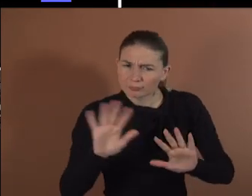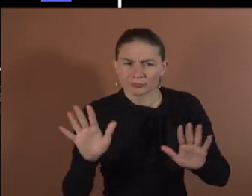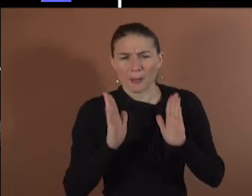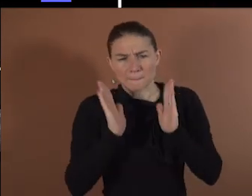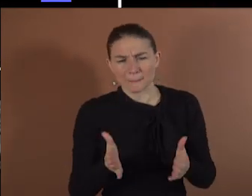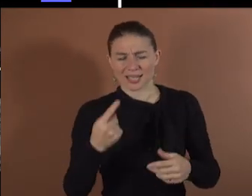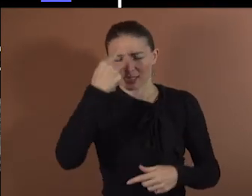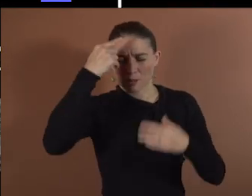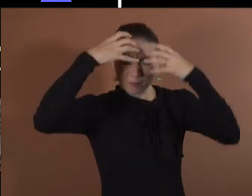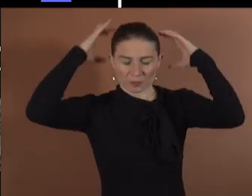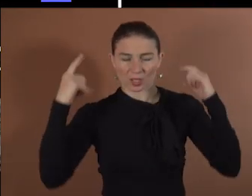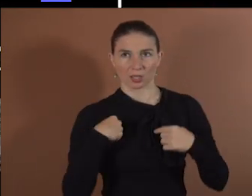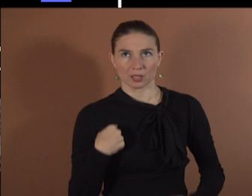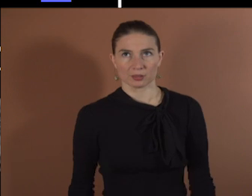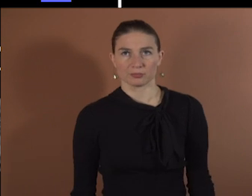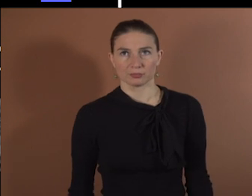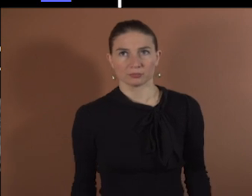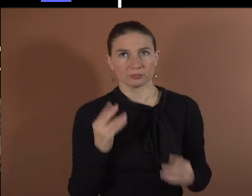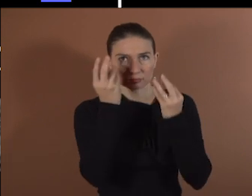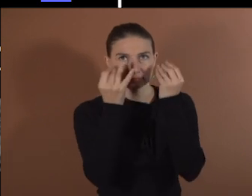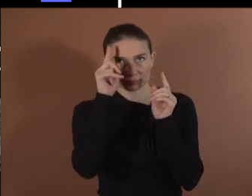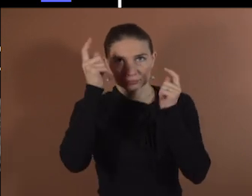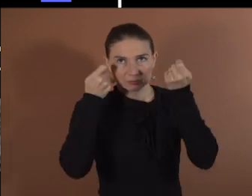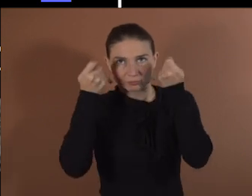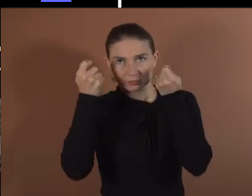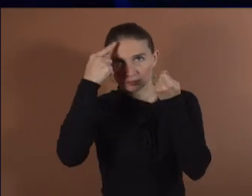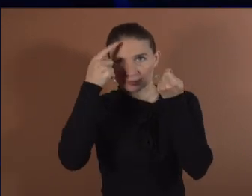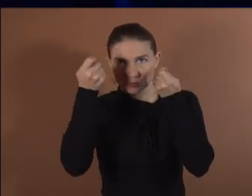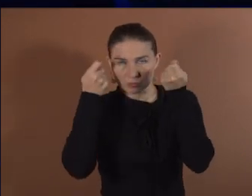brain activity by doing something in their mind.